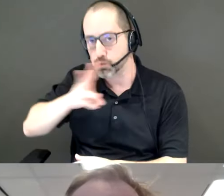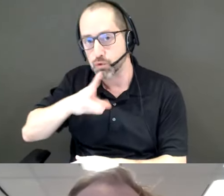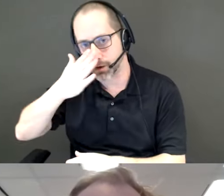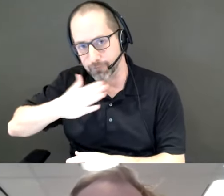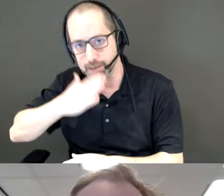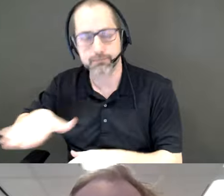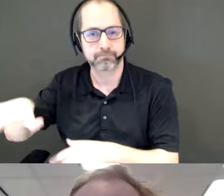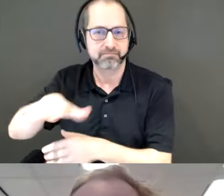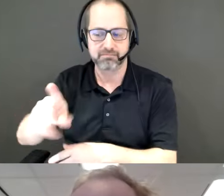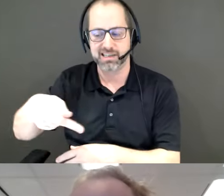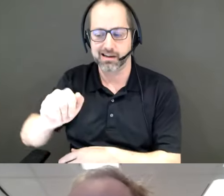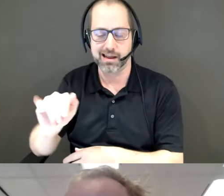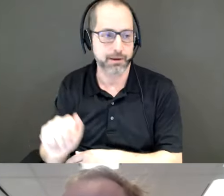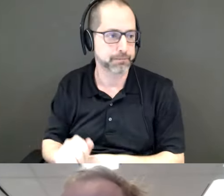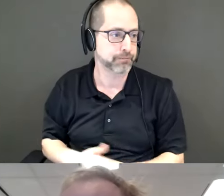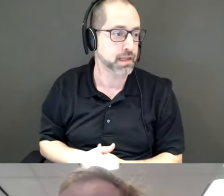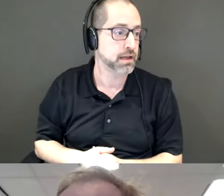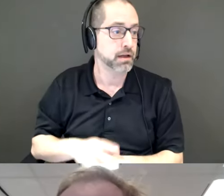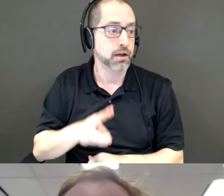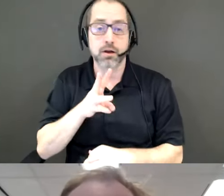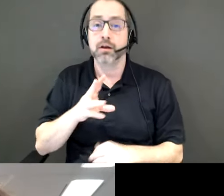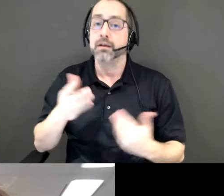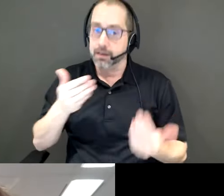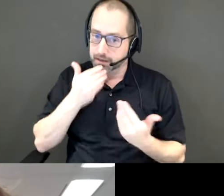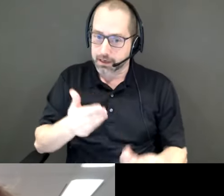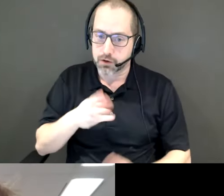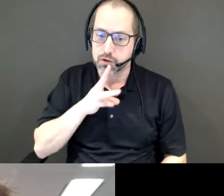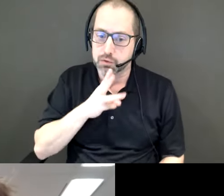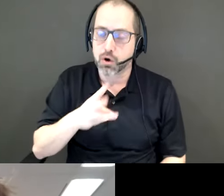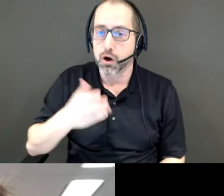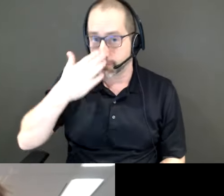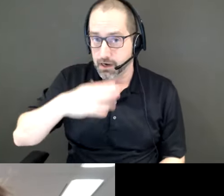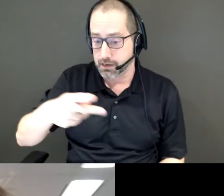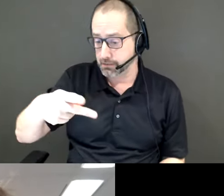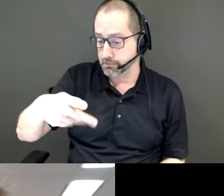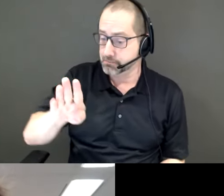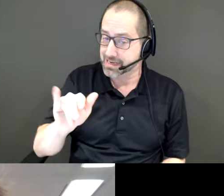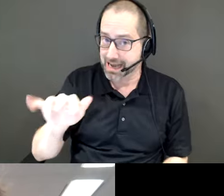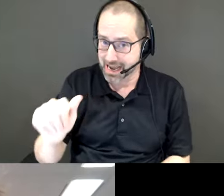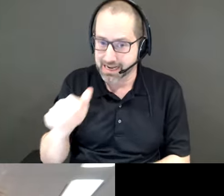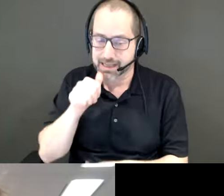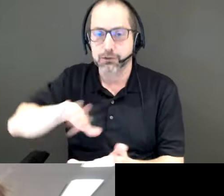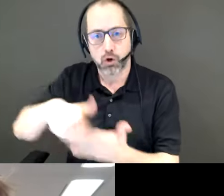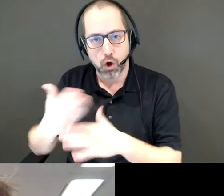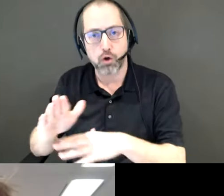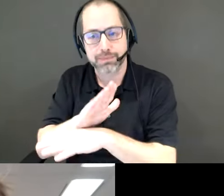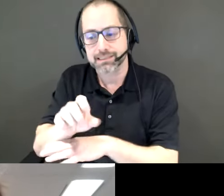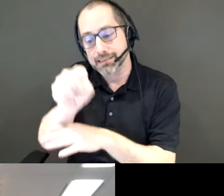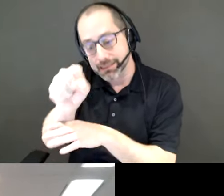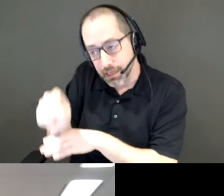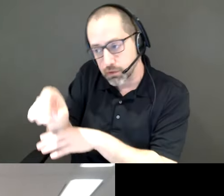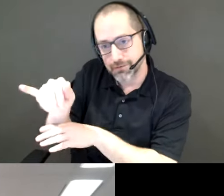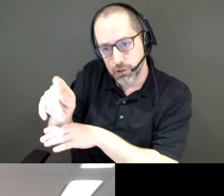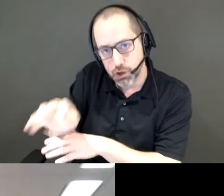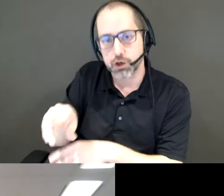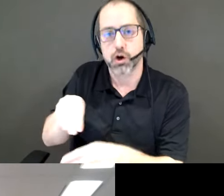Thanks, Alana. The Waterfront BIA's boundaries, if you don't know them, are we essentially represent all businesses south of the Gardner on the entire inner harbor.